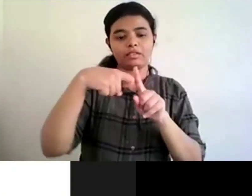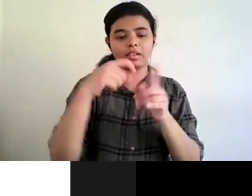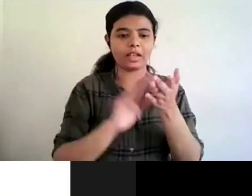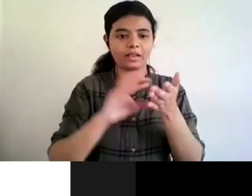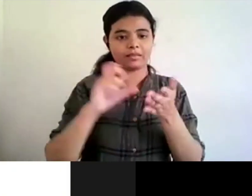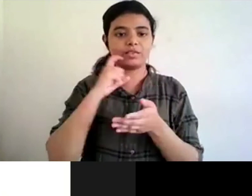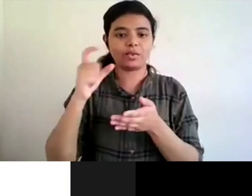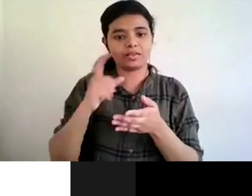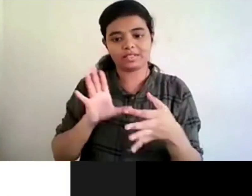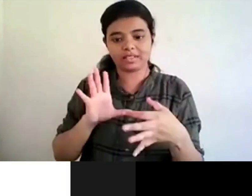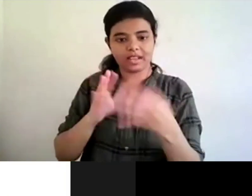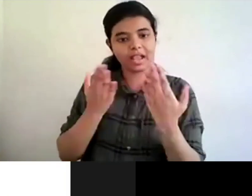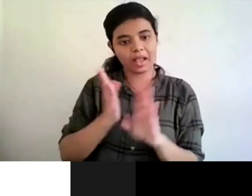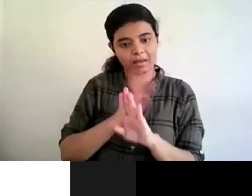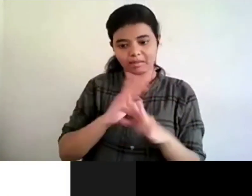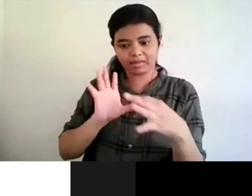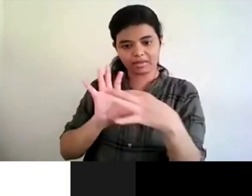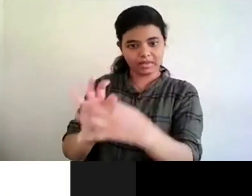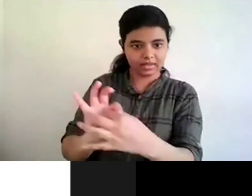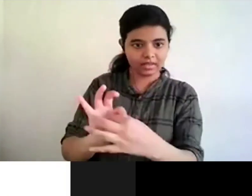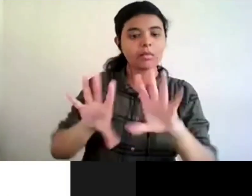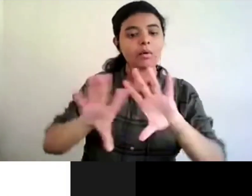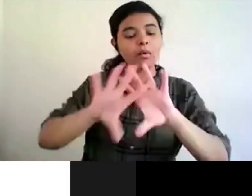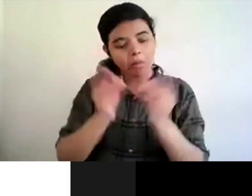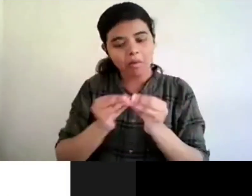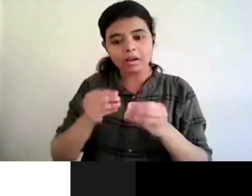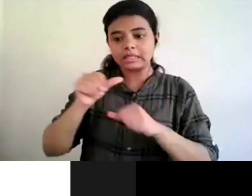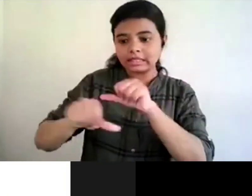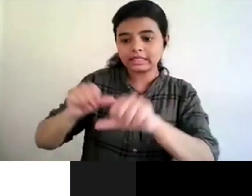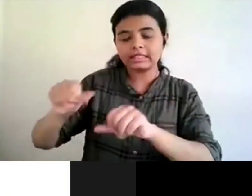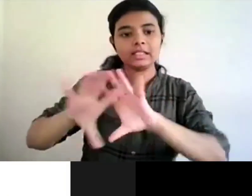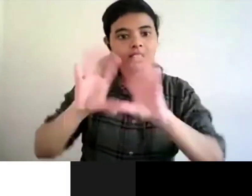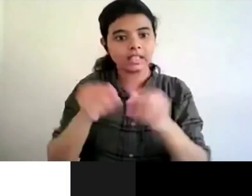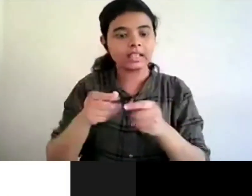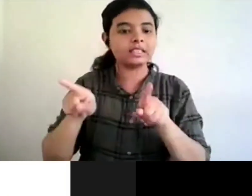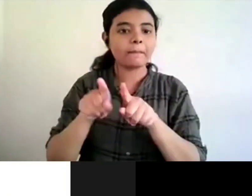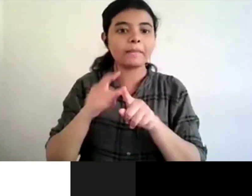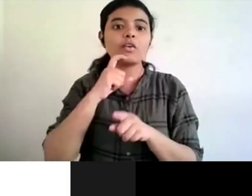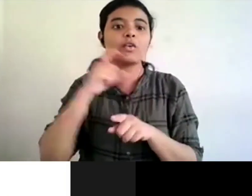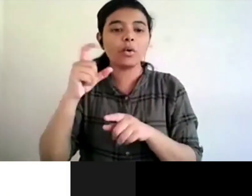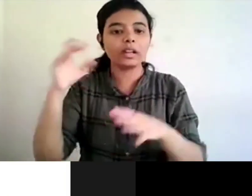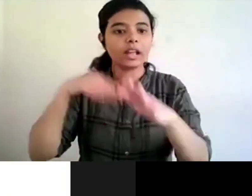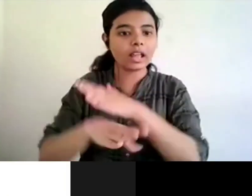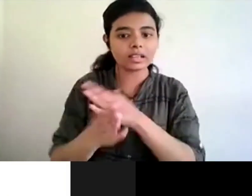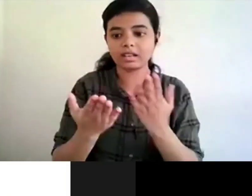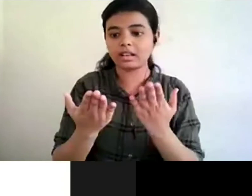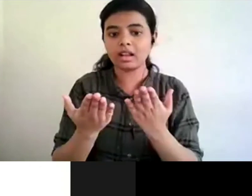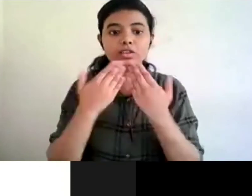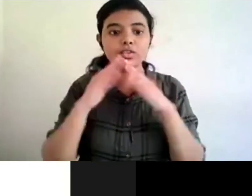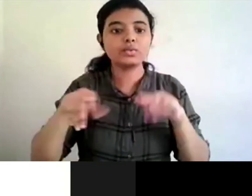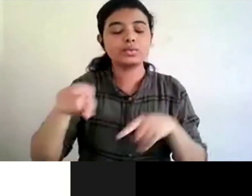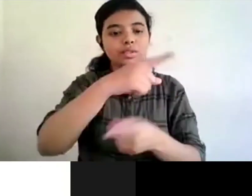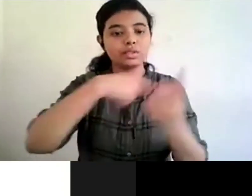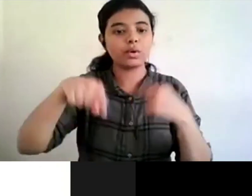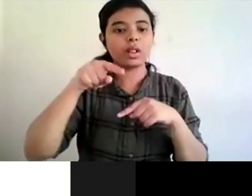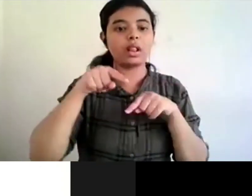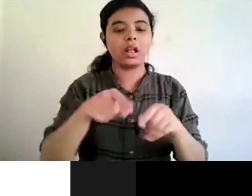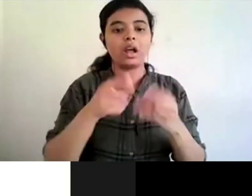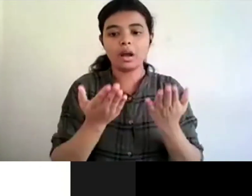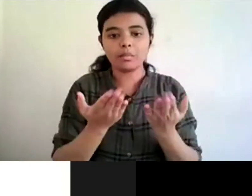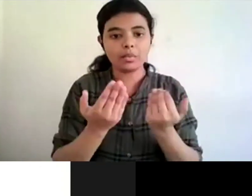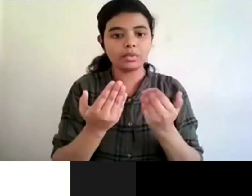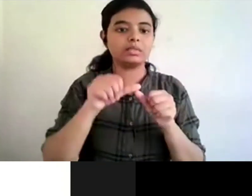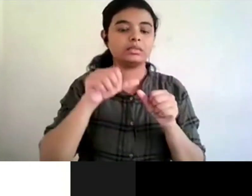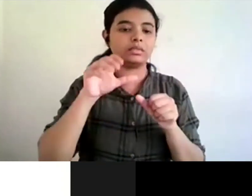to you know work out a whole strategy of how within the college itself all the students could be made